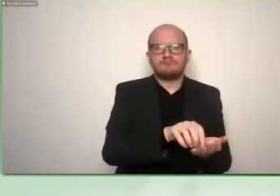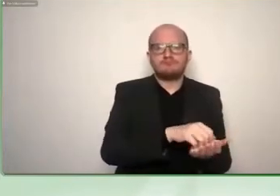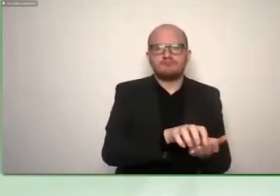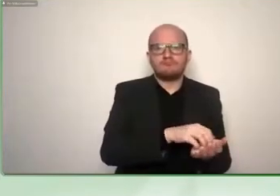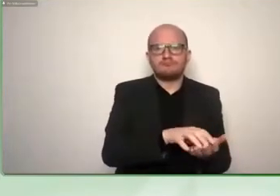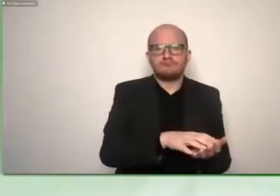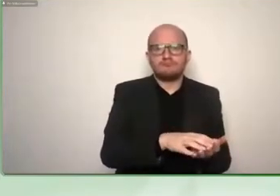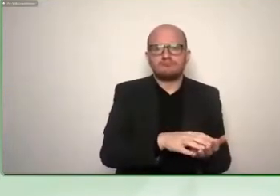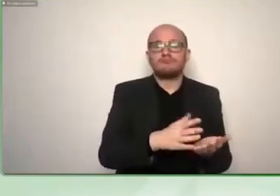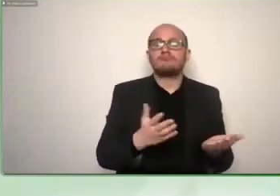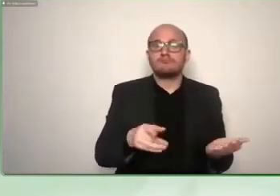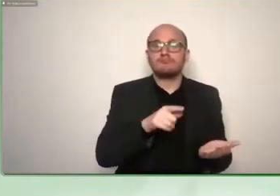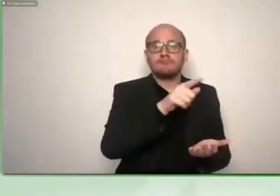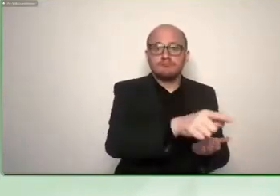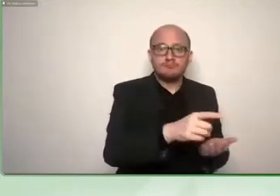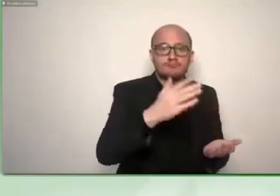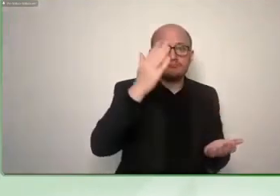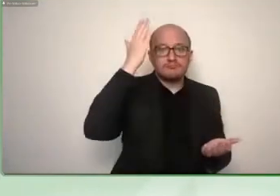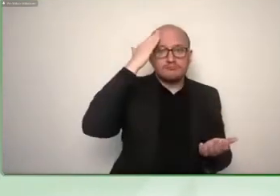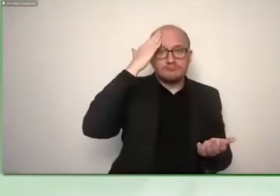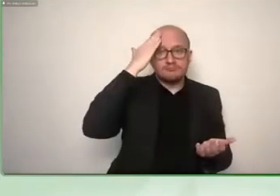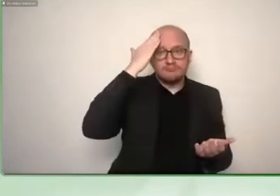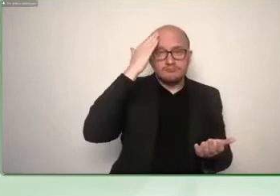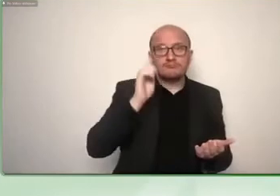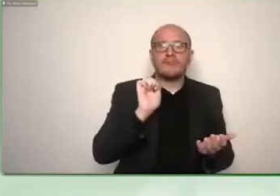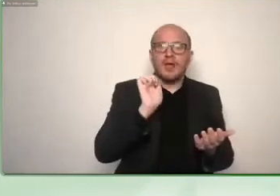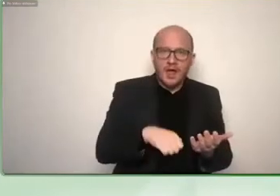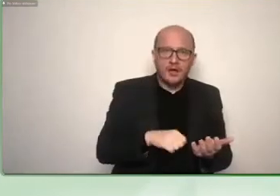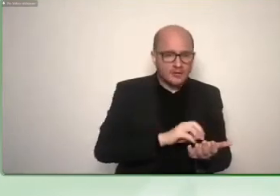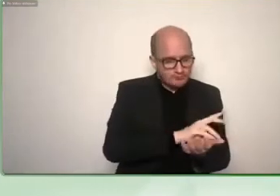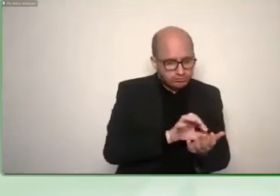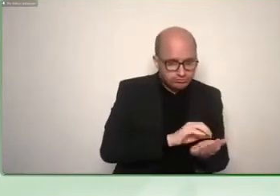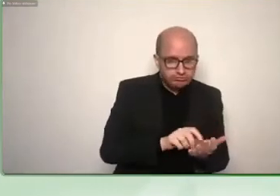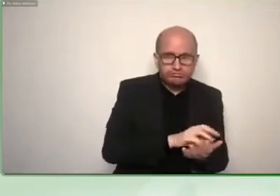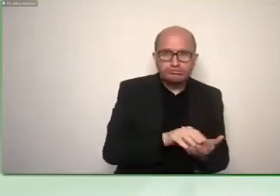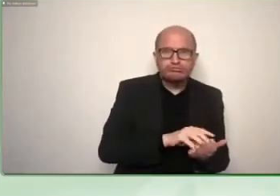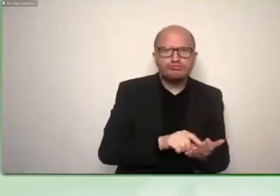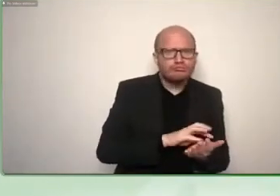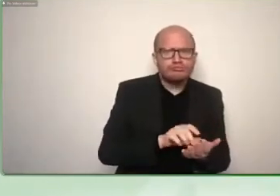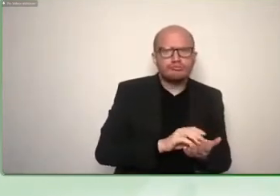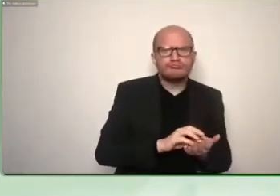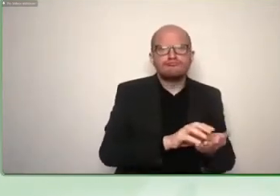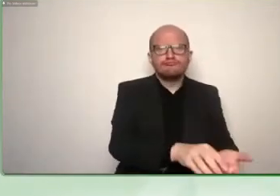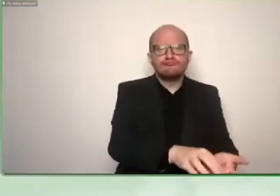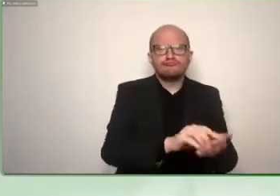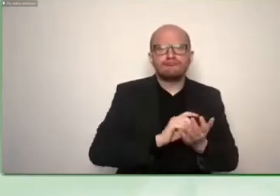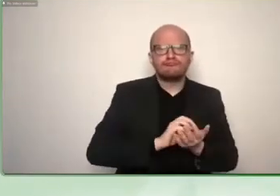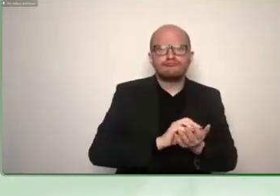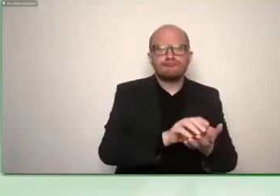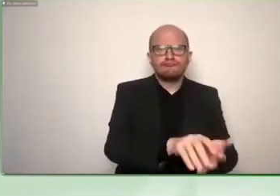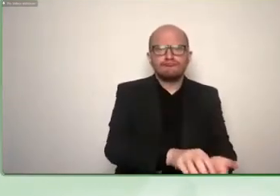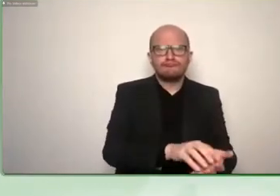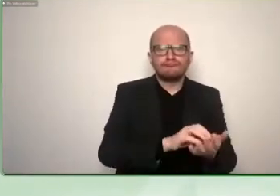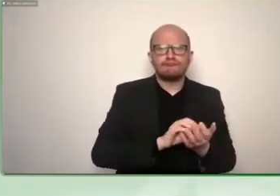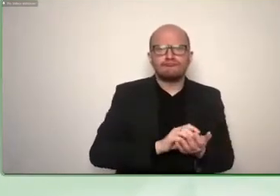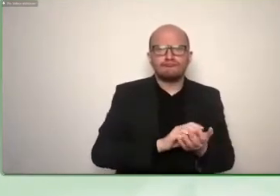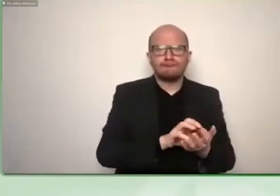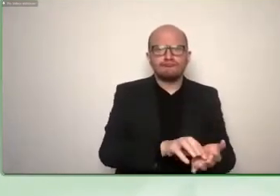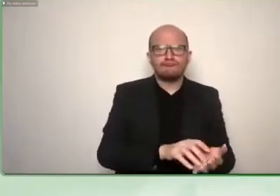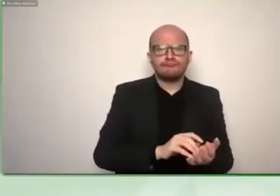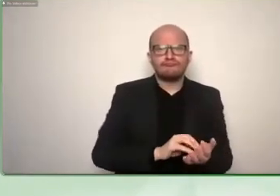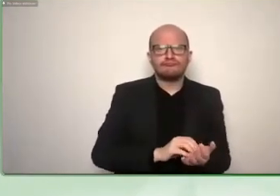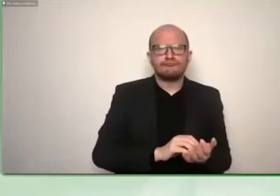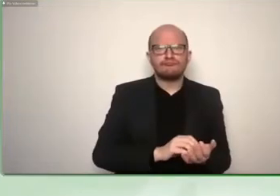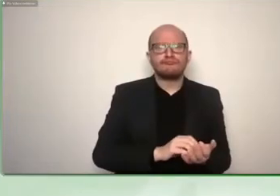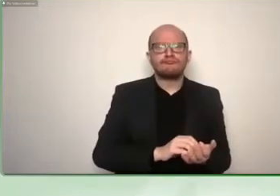well write it into his own hand so the deafblind would take the other person's hand into his own and